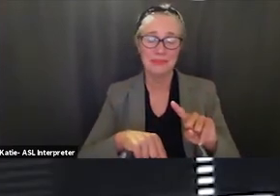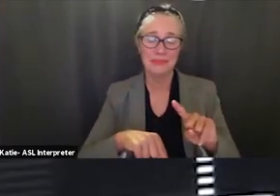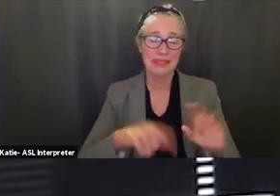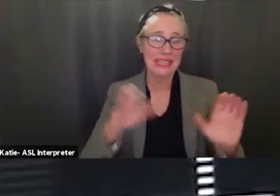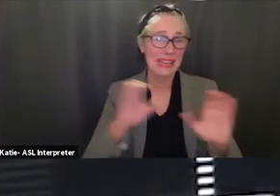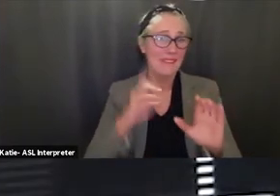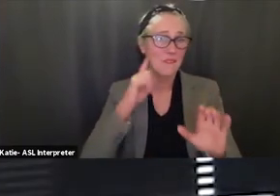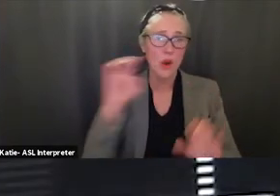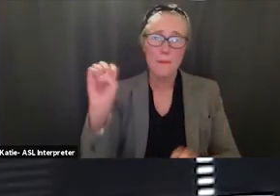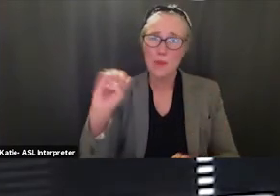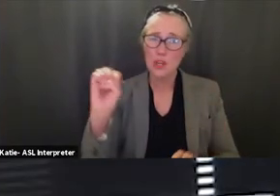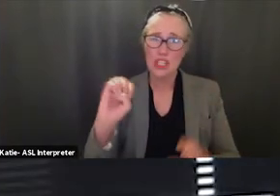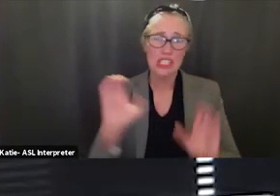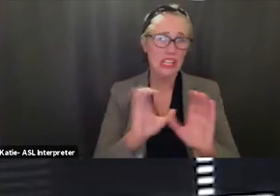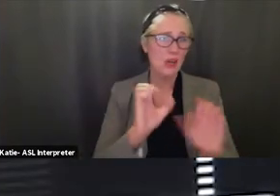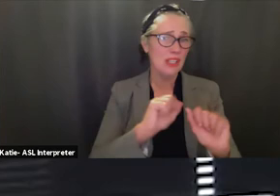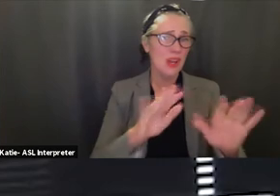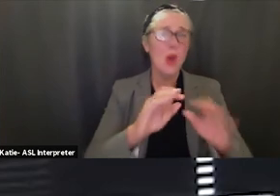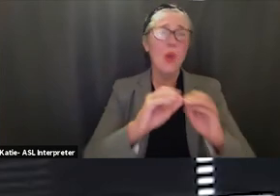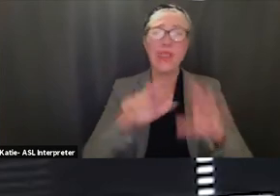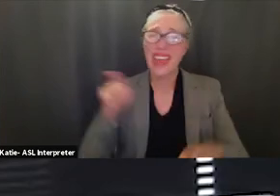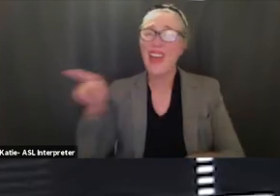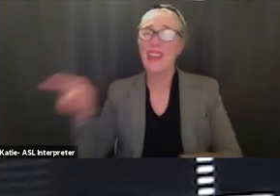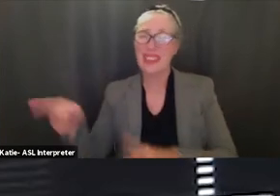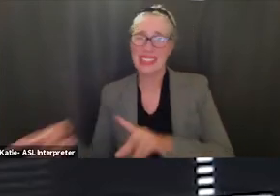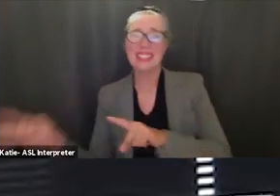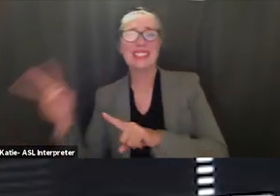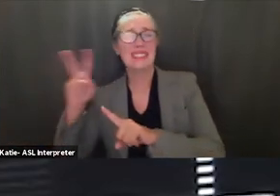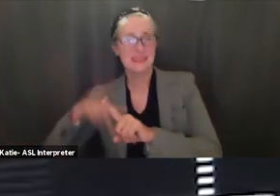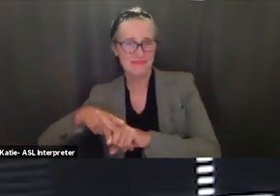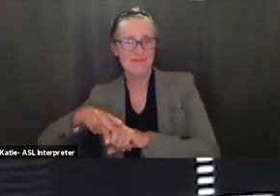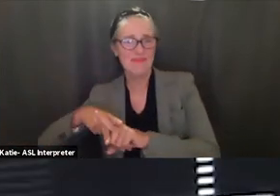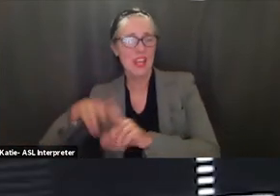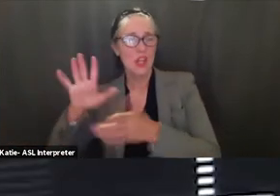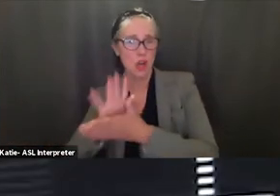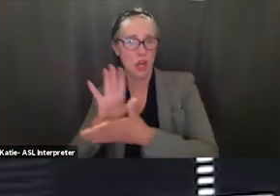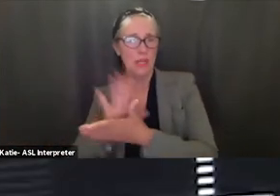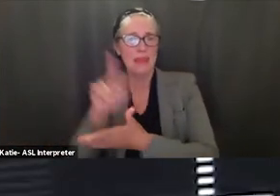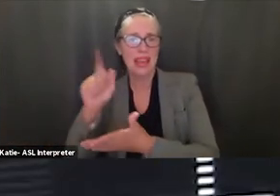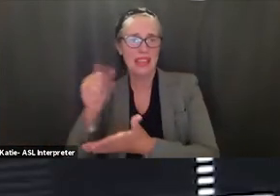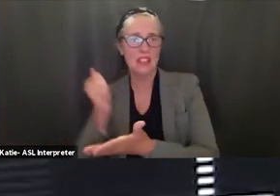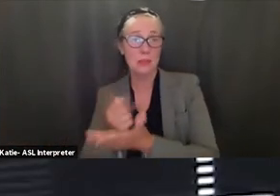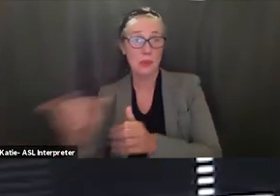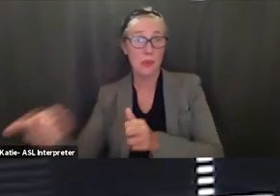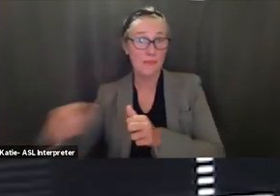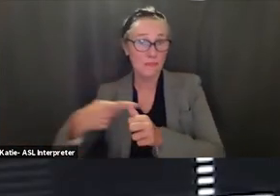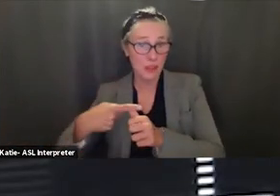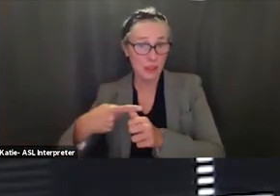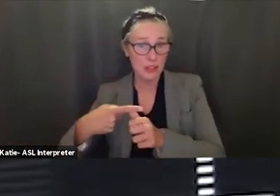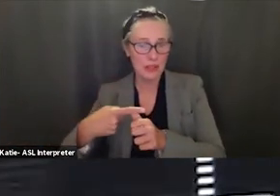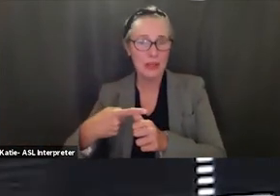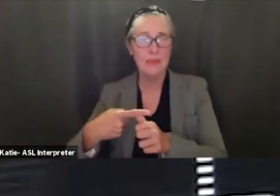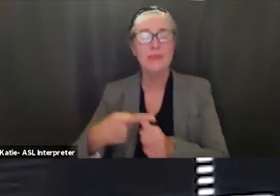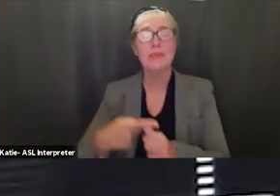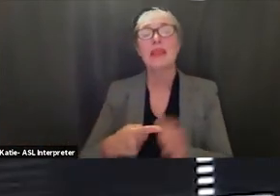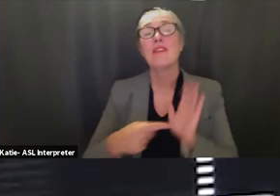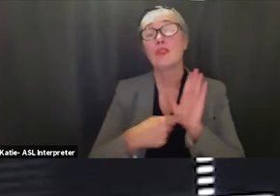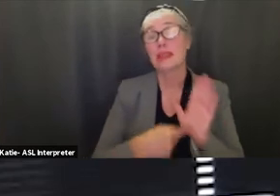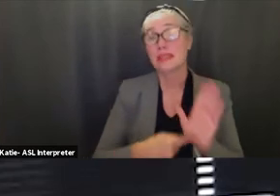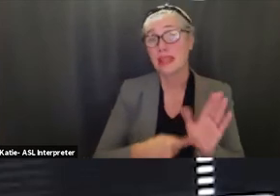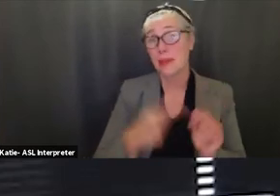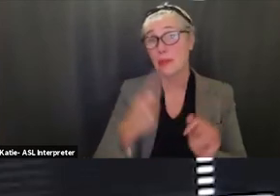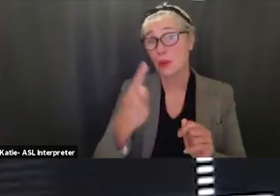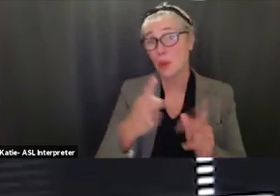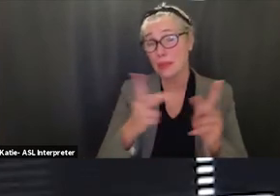emergency credentials without this document being approved one of those happens to be for instance the